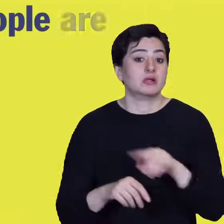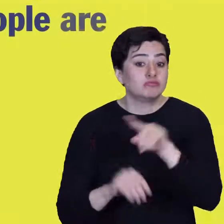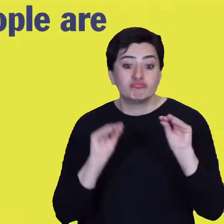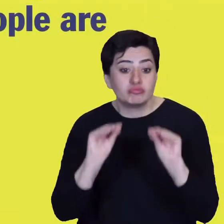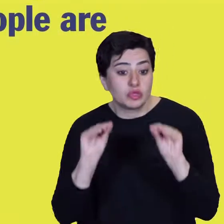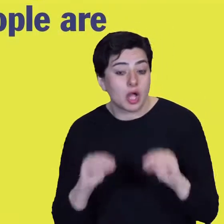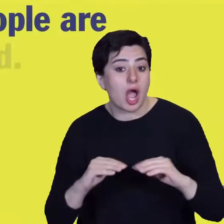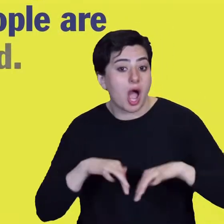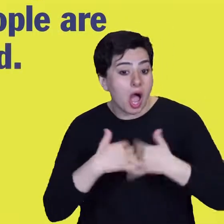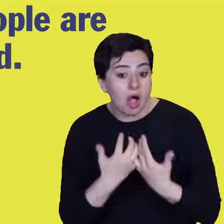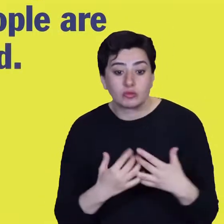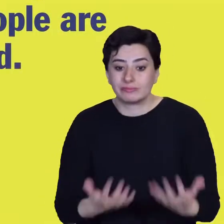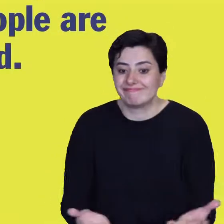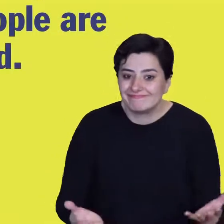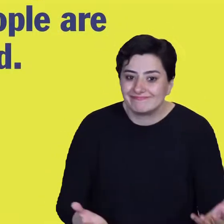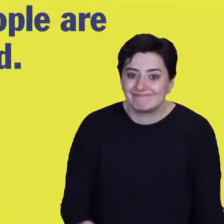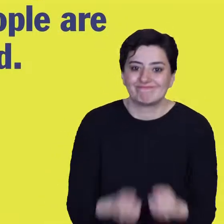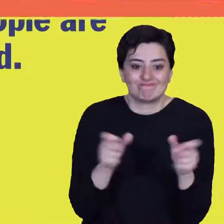are not so exposed.